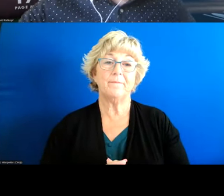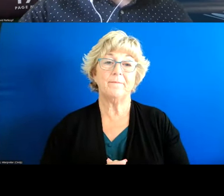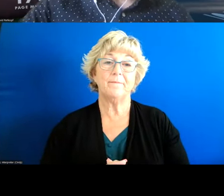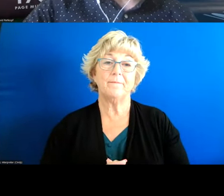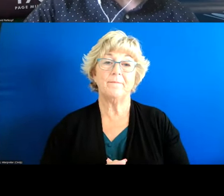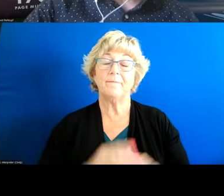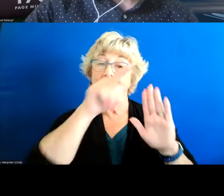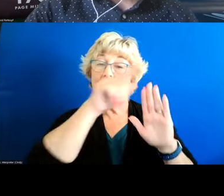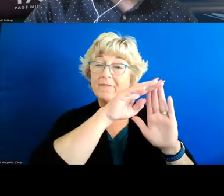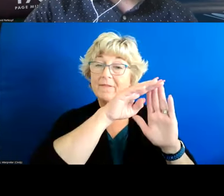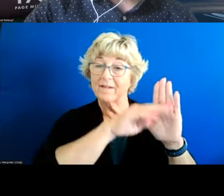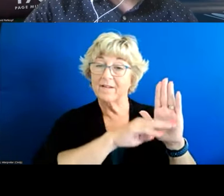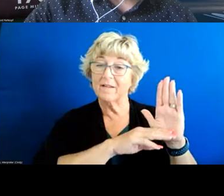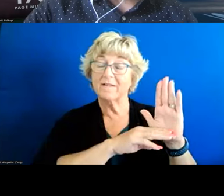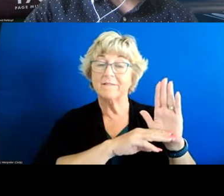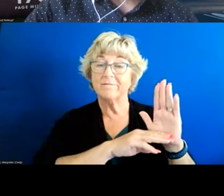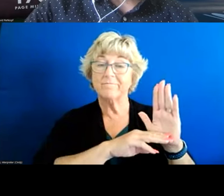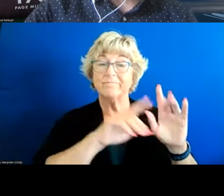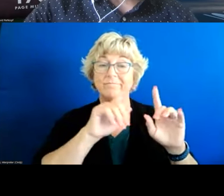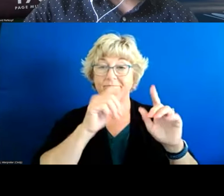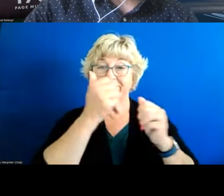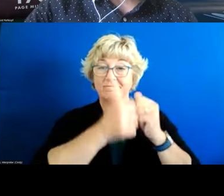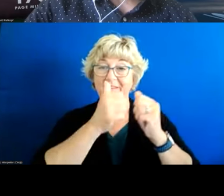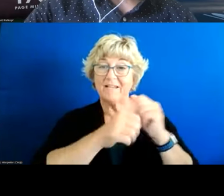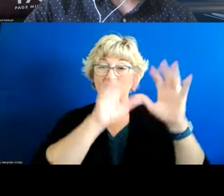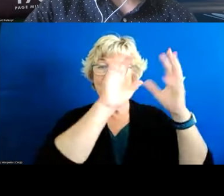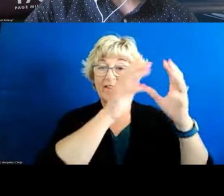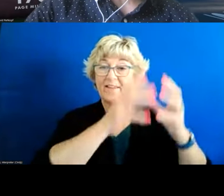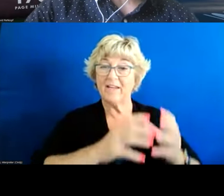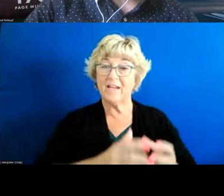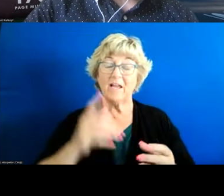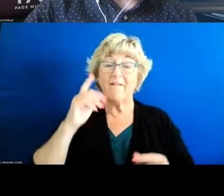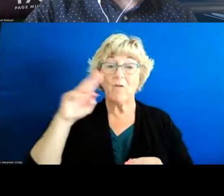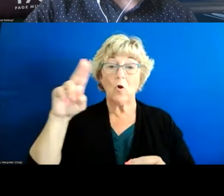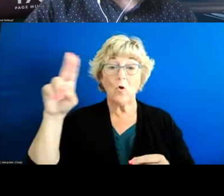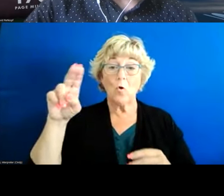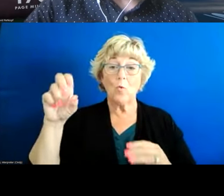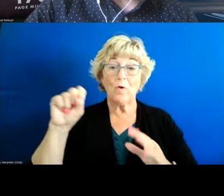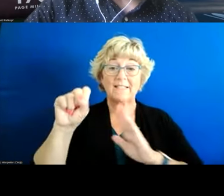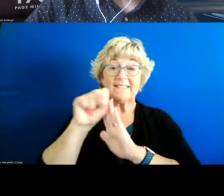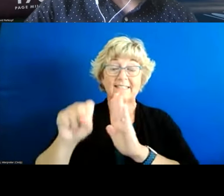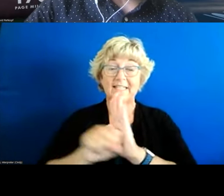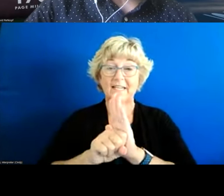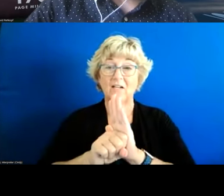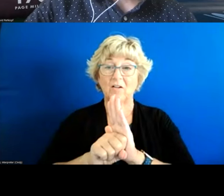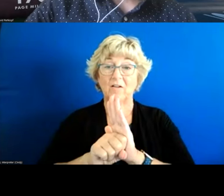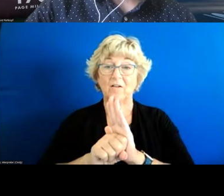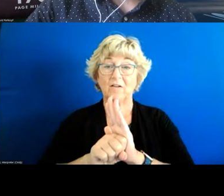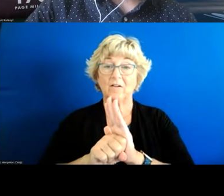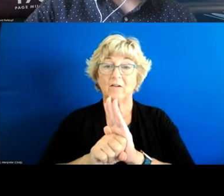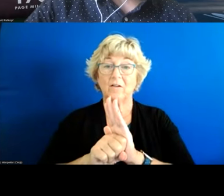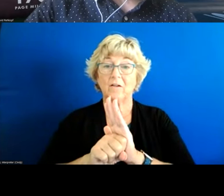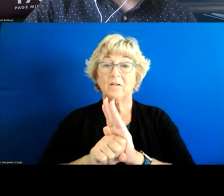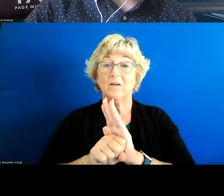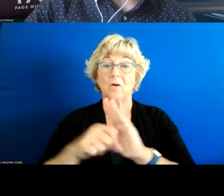created in each that we had in each of these domains for us states um this is where we could do